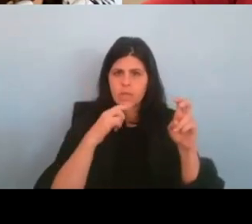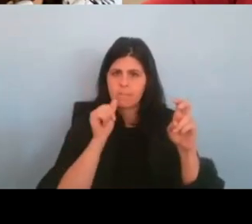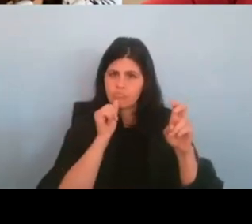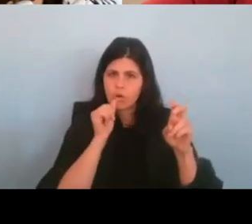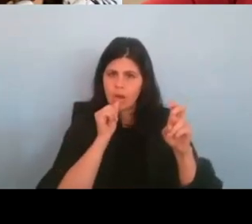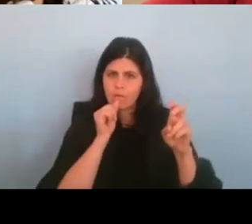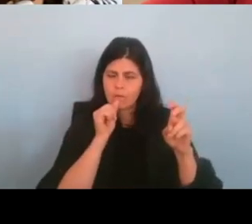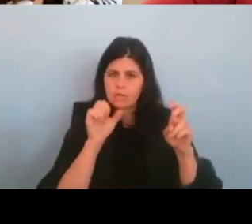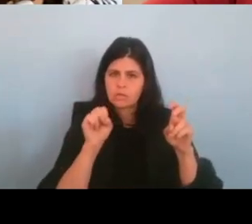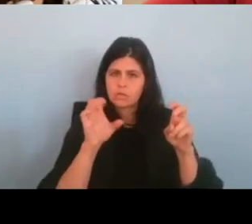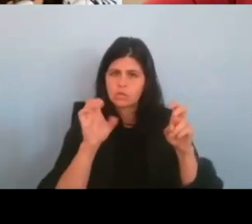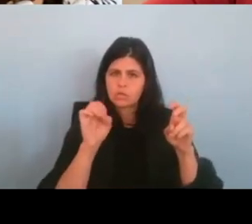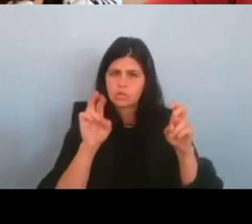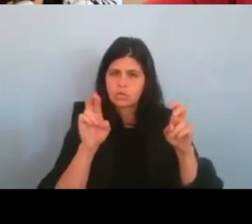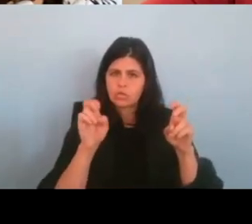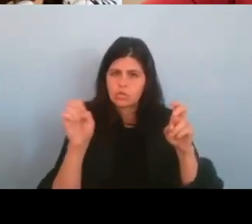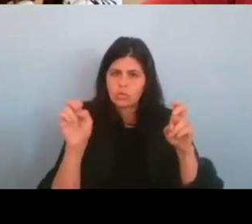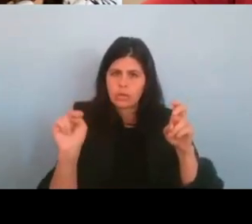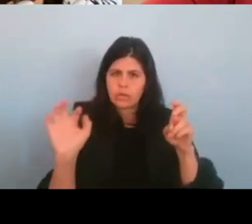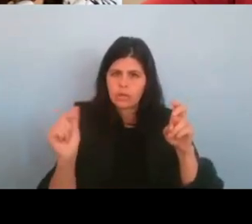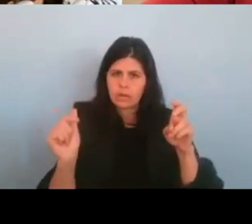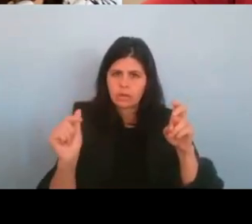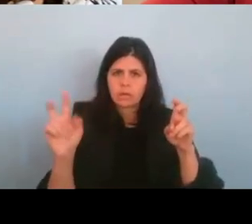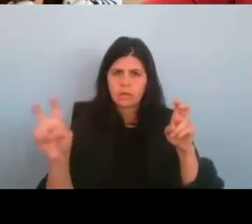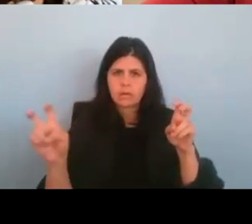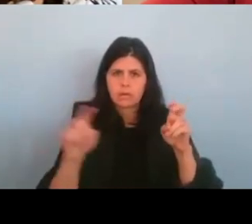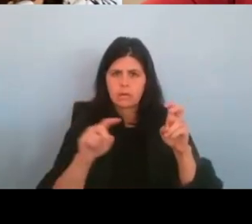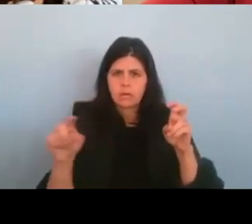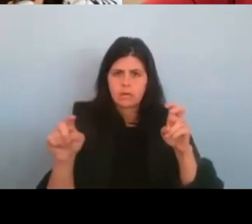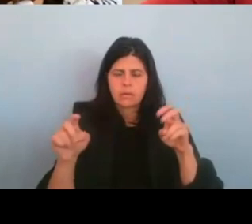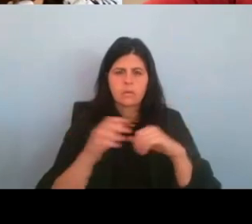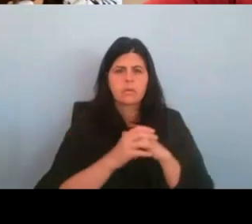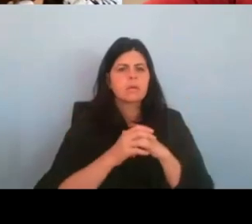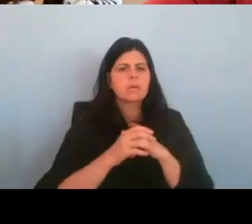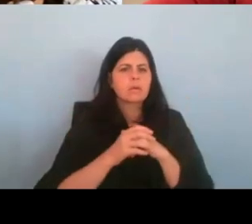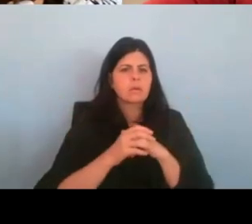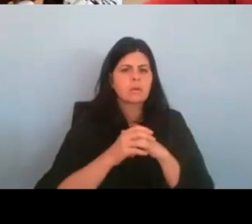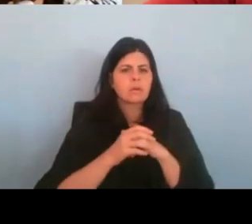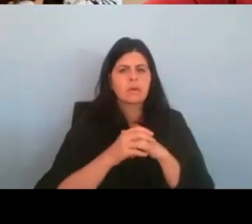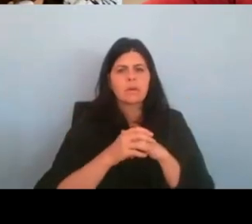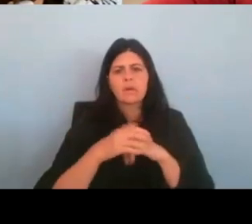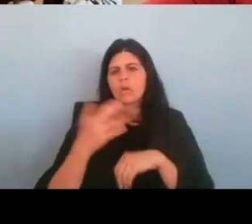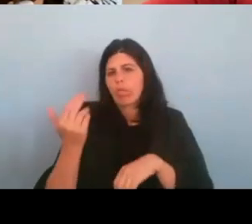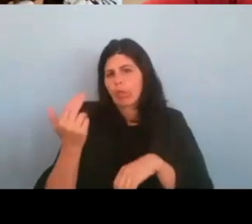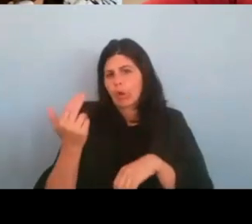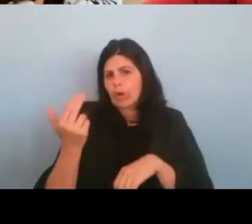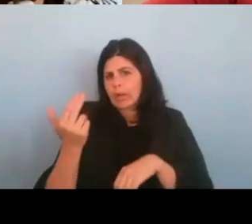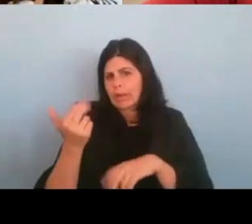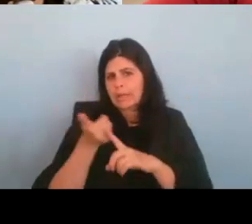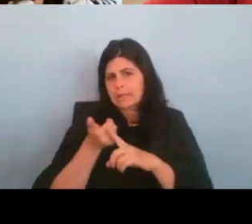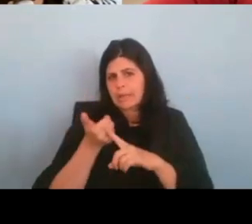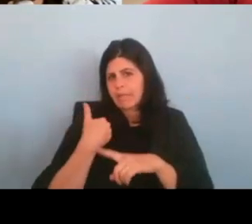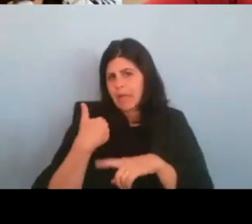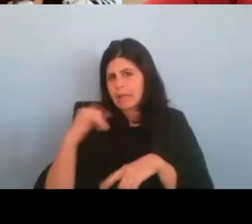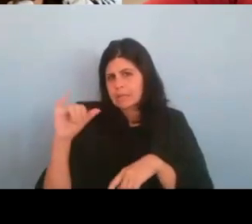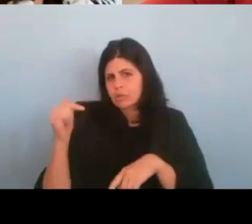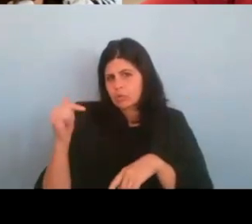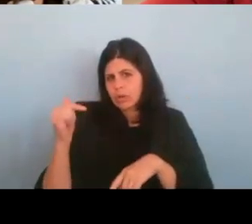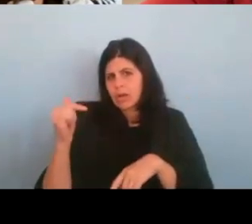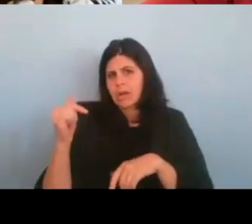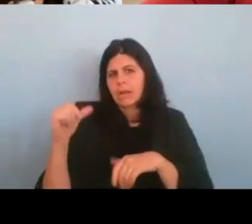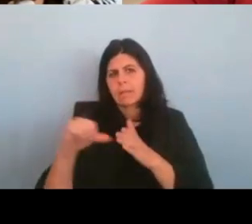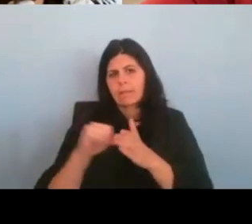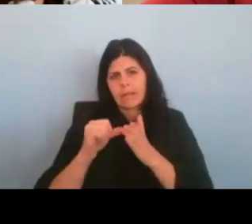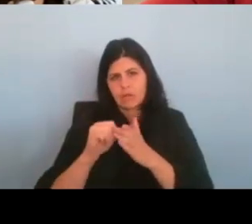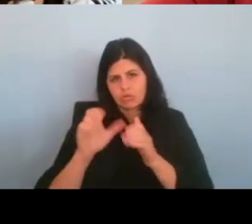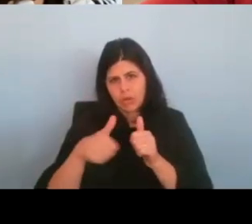right in the subject line, private screening. And, um, 13 also has an Instagram page that you can follow. We post updates there